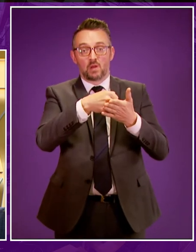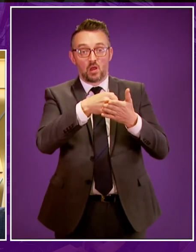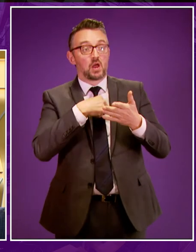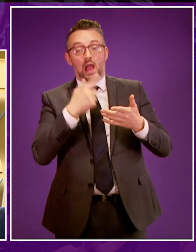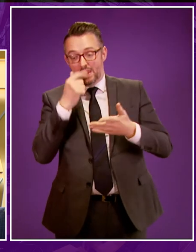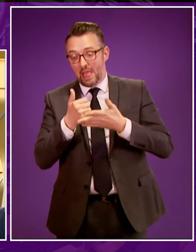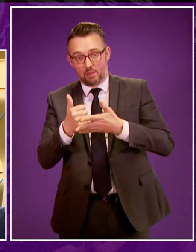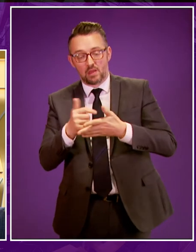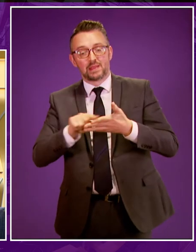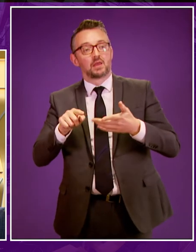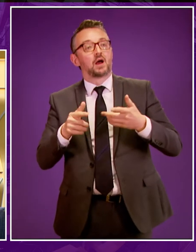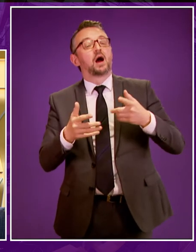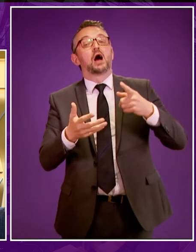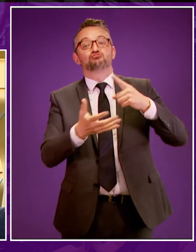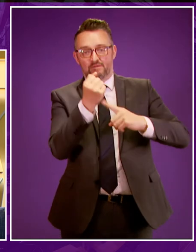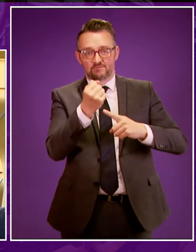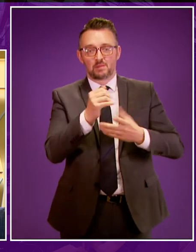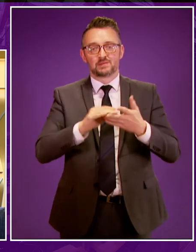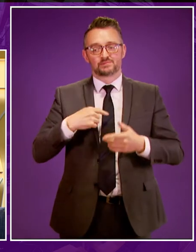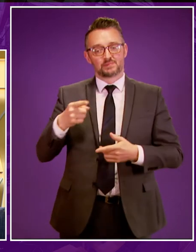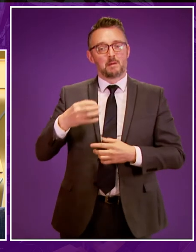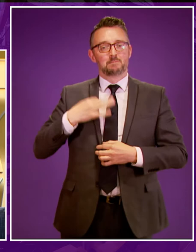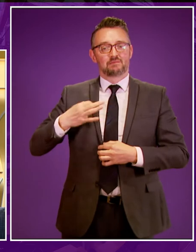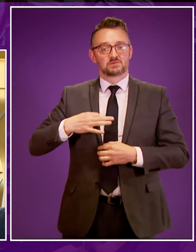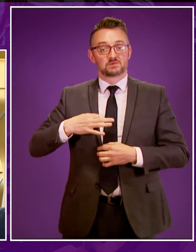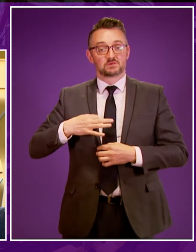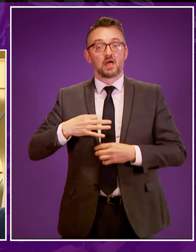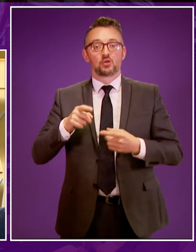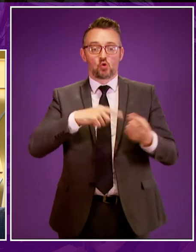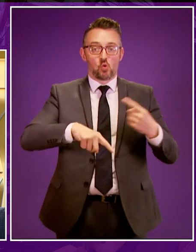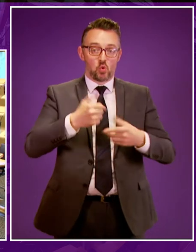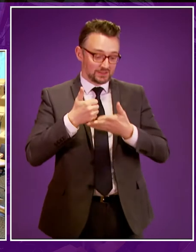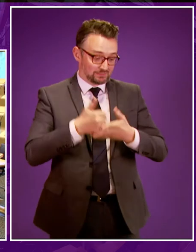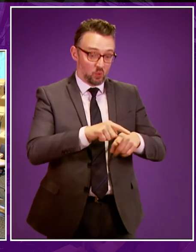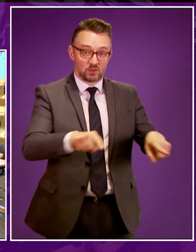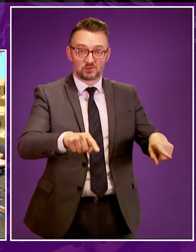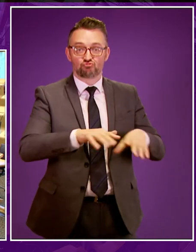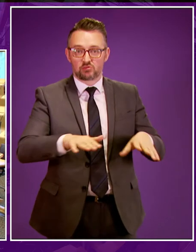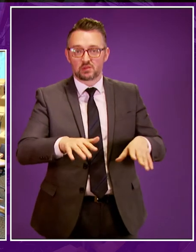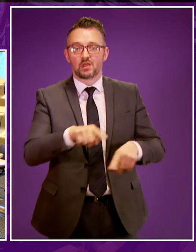so that they can benefit professionally and the people they are supporting can benefit as a result of that as well.